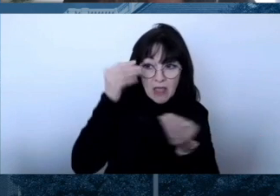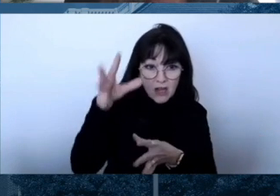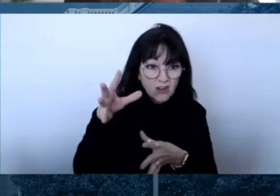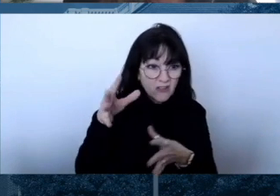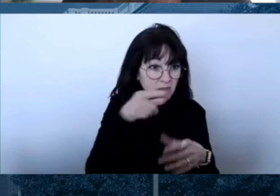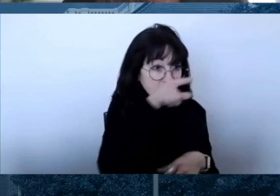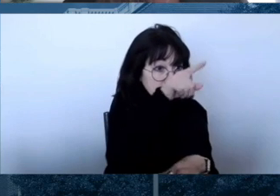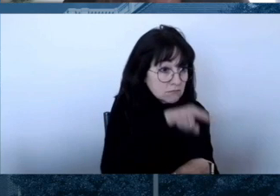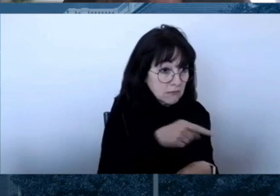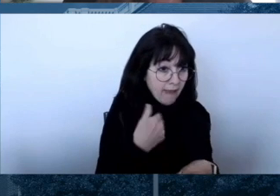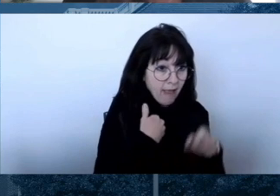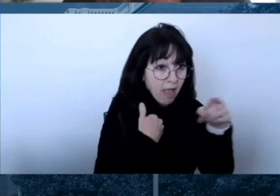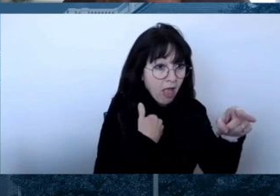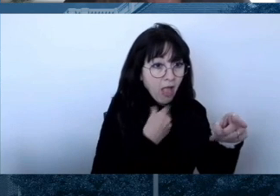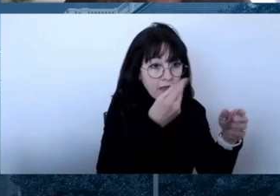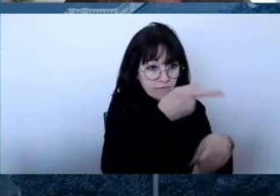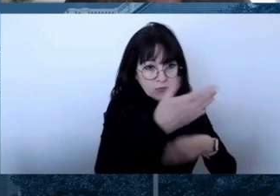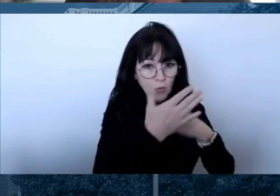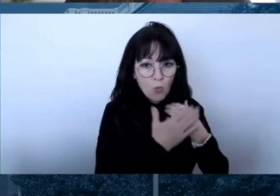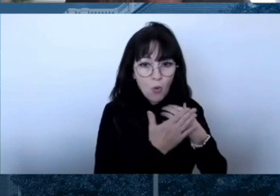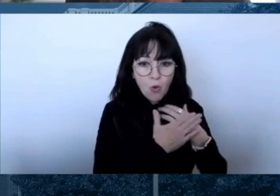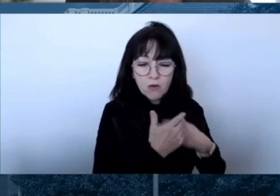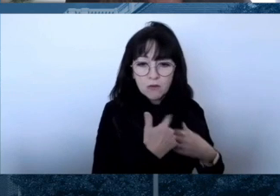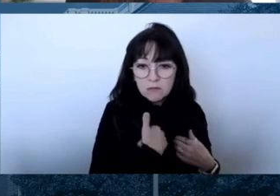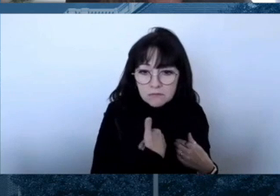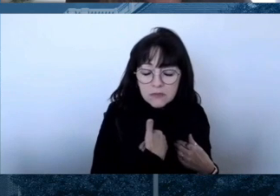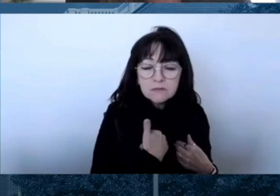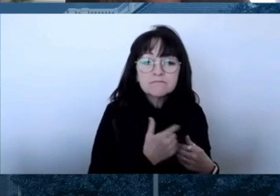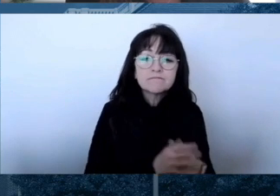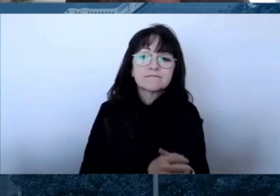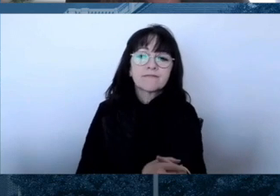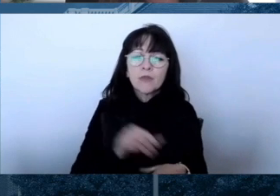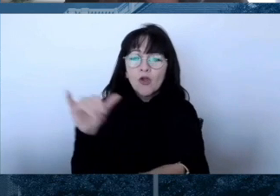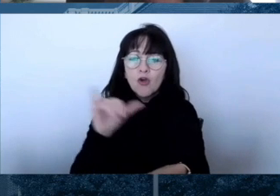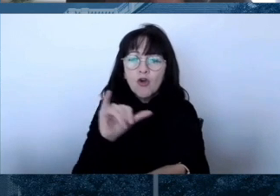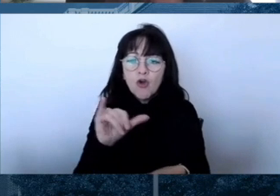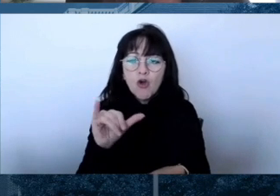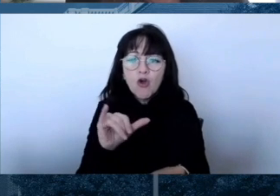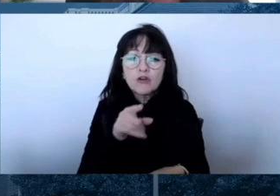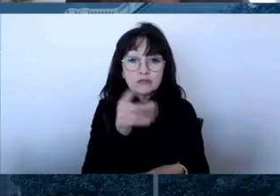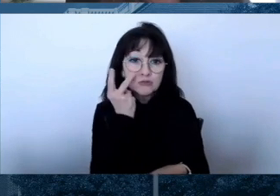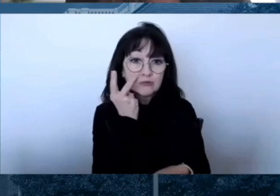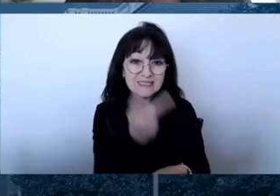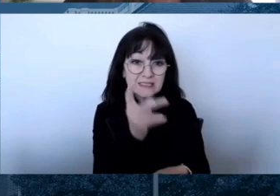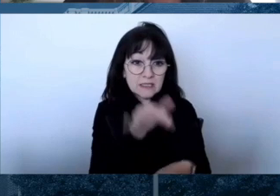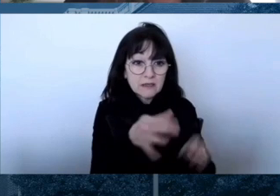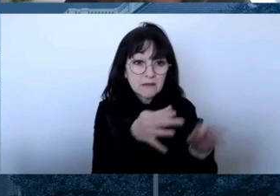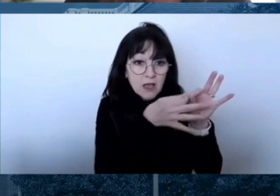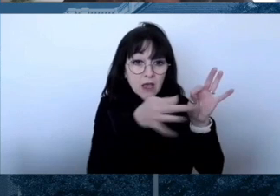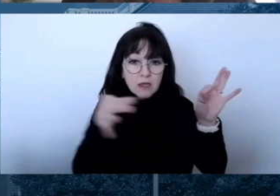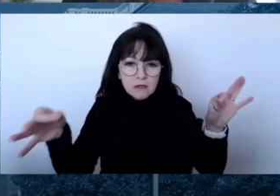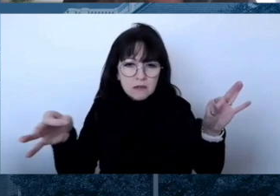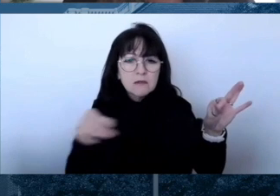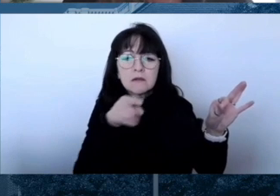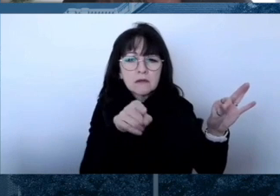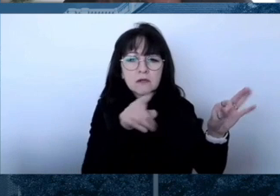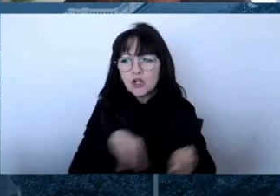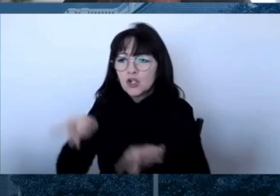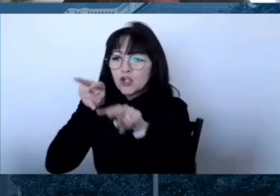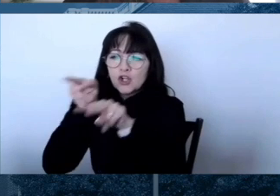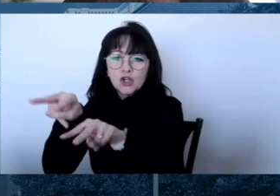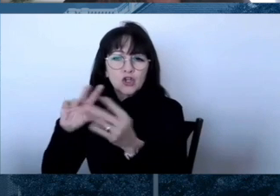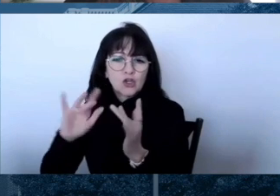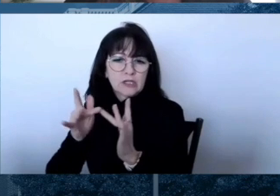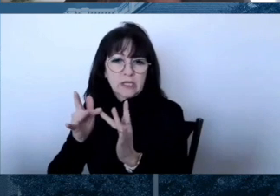Also, did you check online to see if it has been verified by a trusted source? Again, you're looking